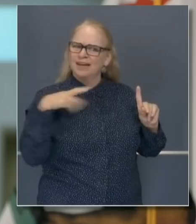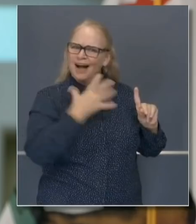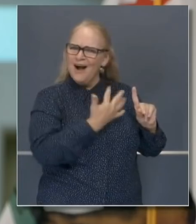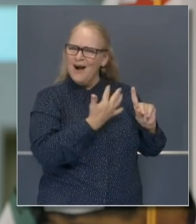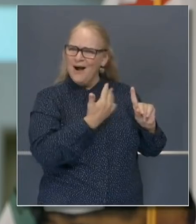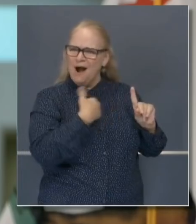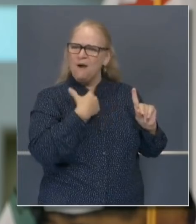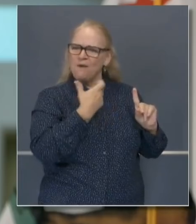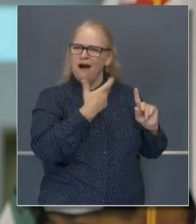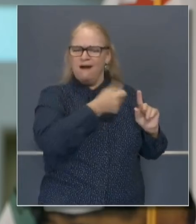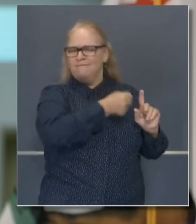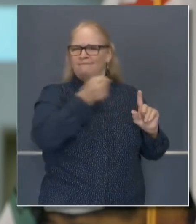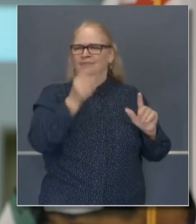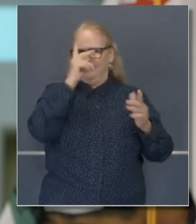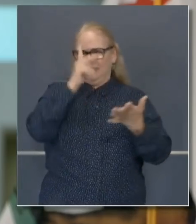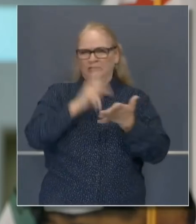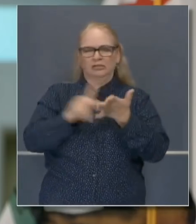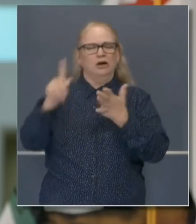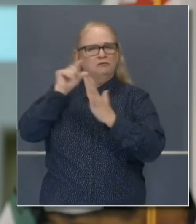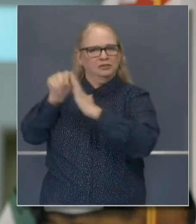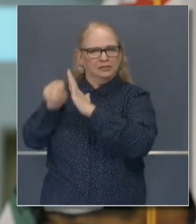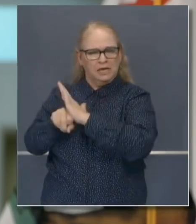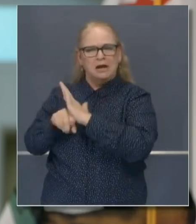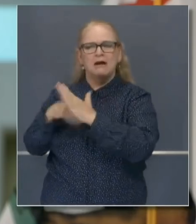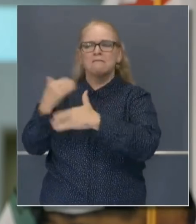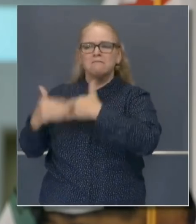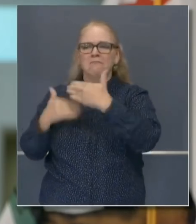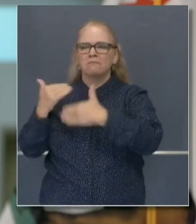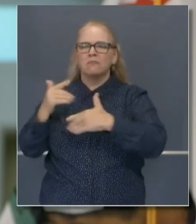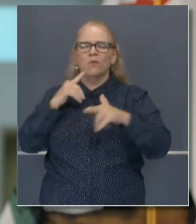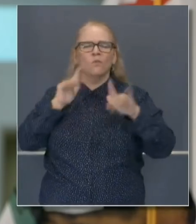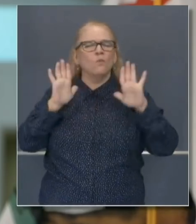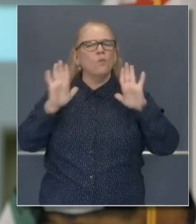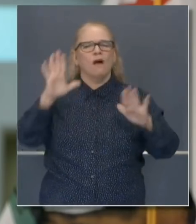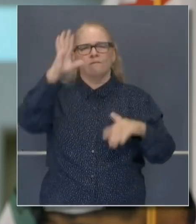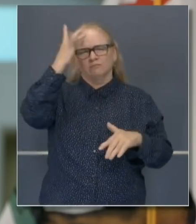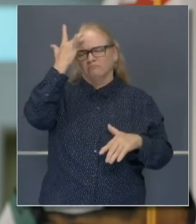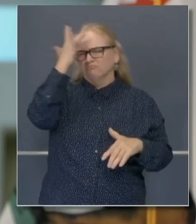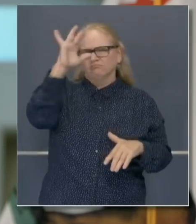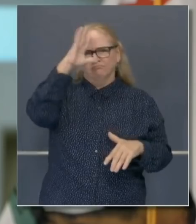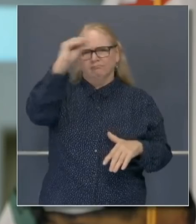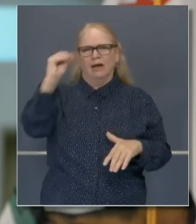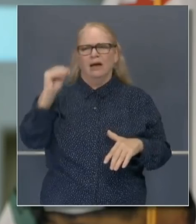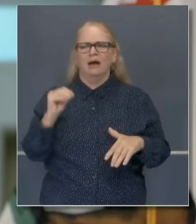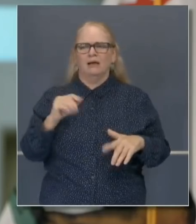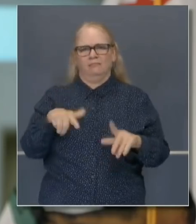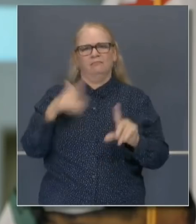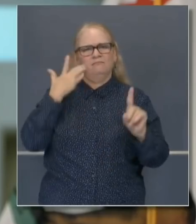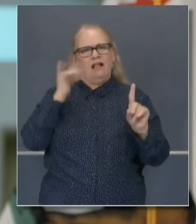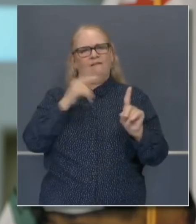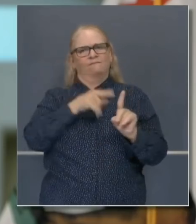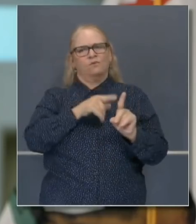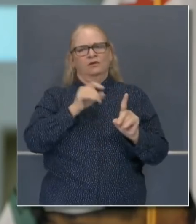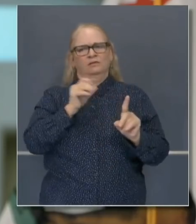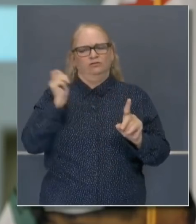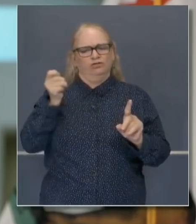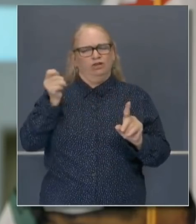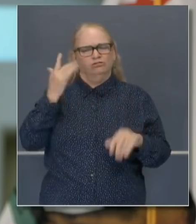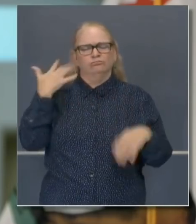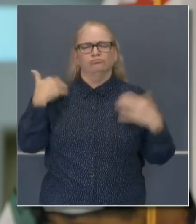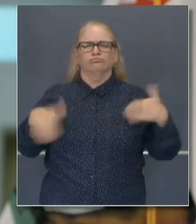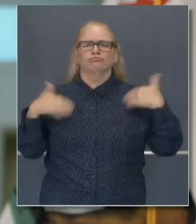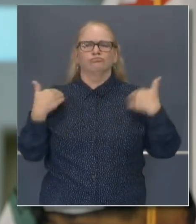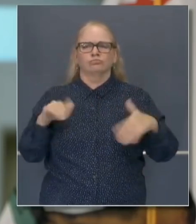elevate some of the most able and diverse legal minds ever assembled to the California bench. And now his career culminates